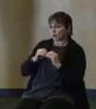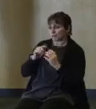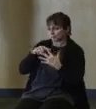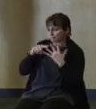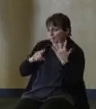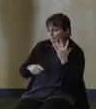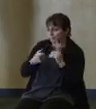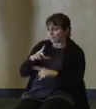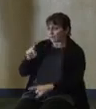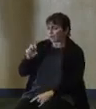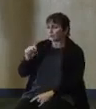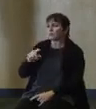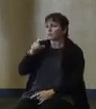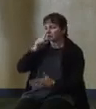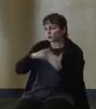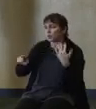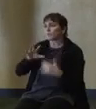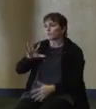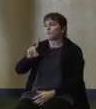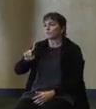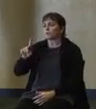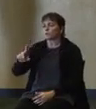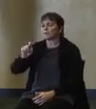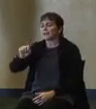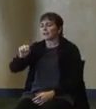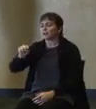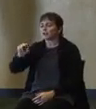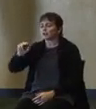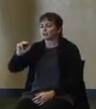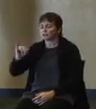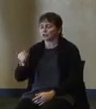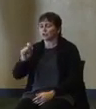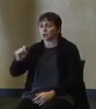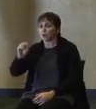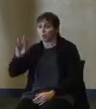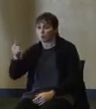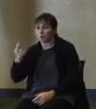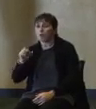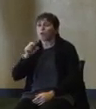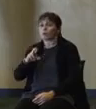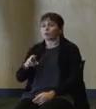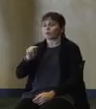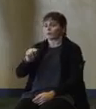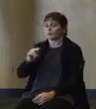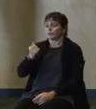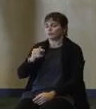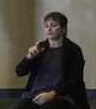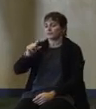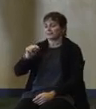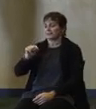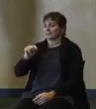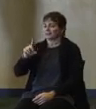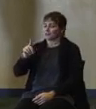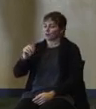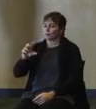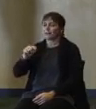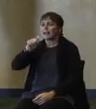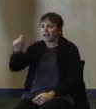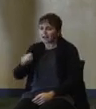511nj.org or NewJerseyDOT, at NewJerseyDOT, on